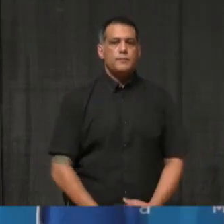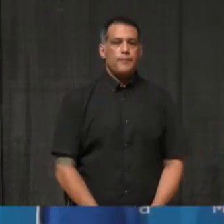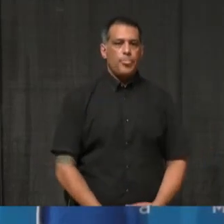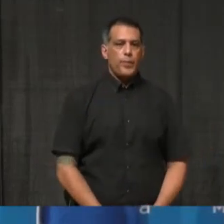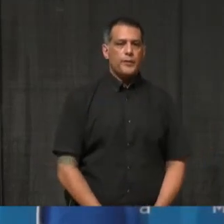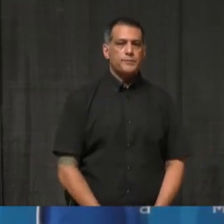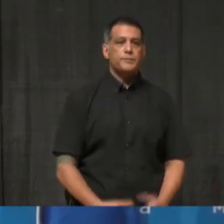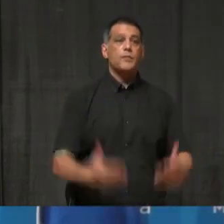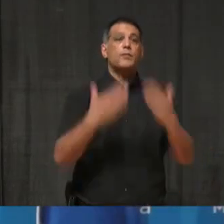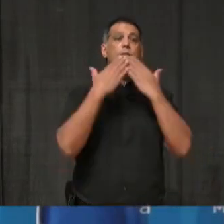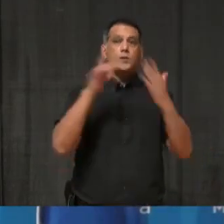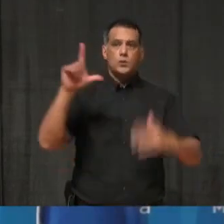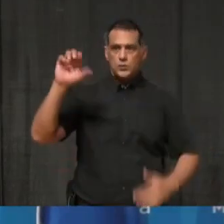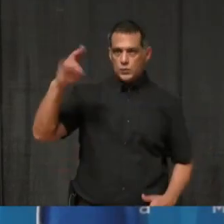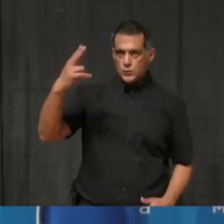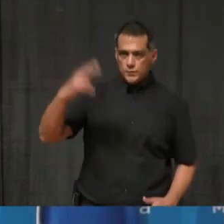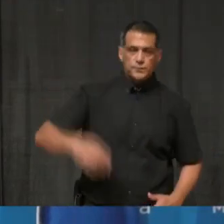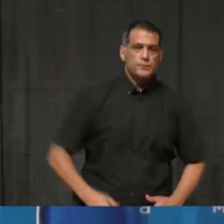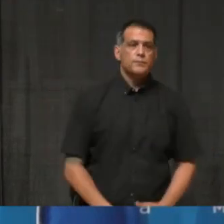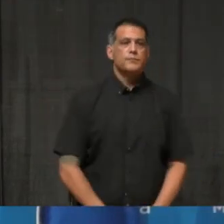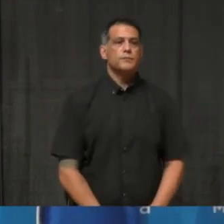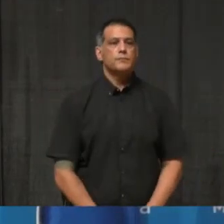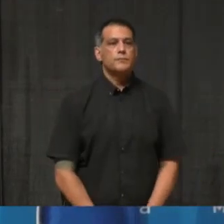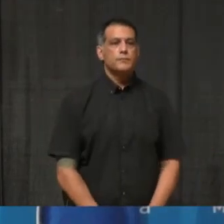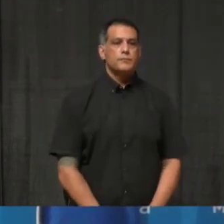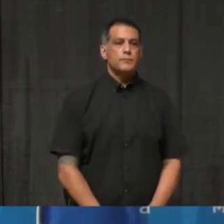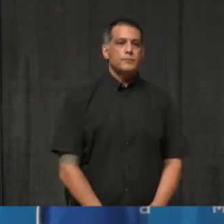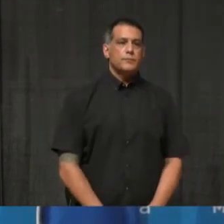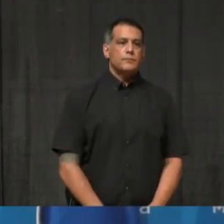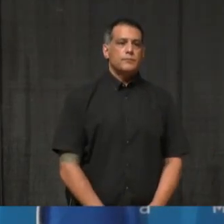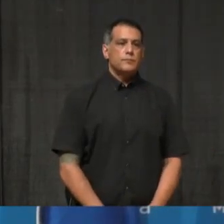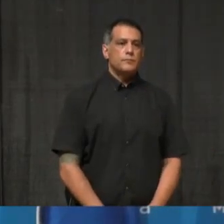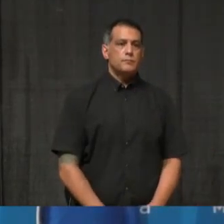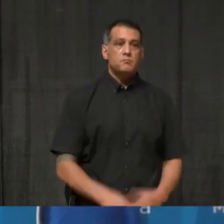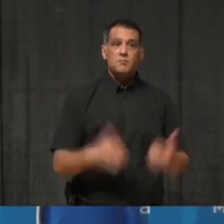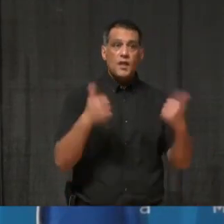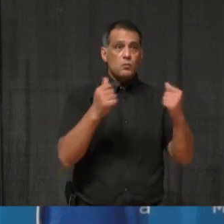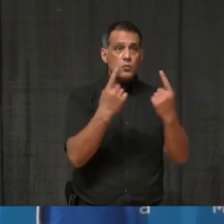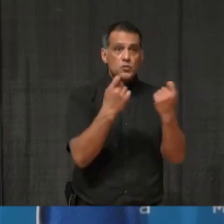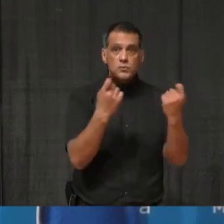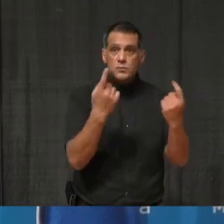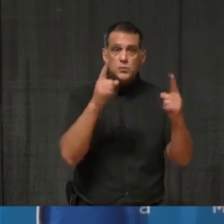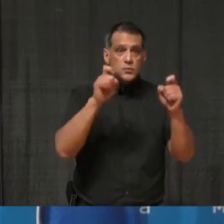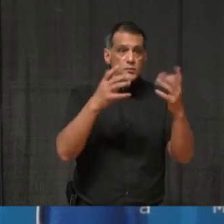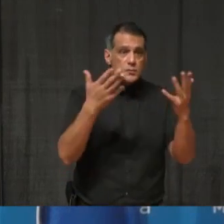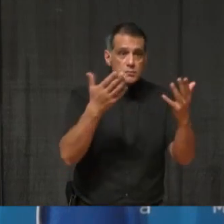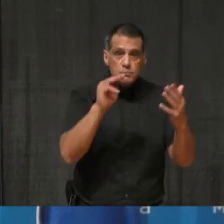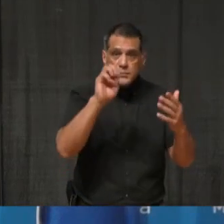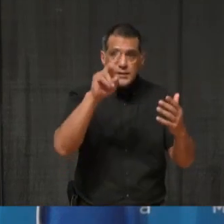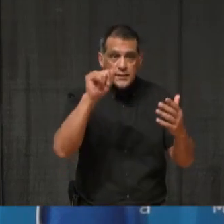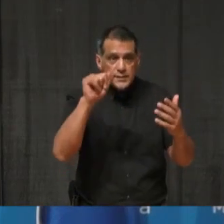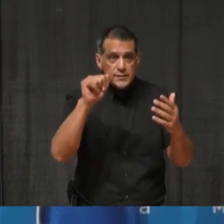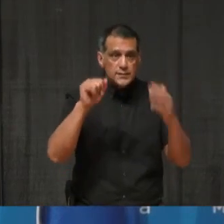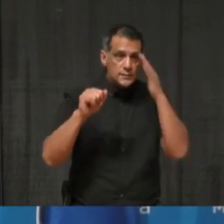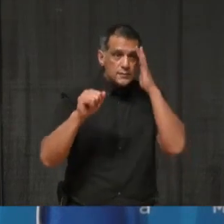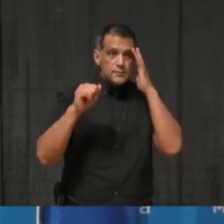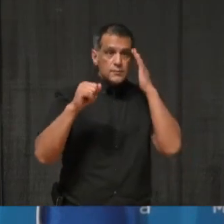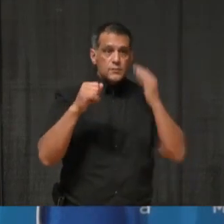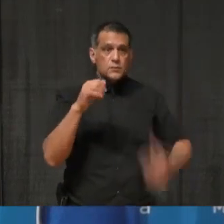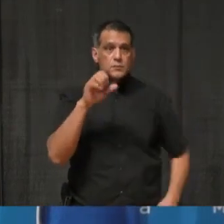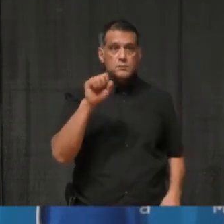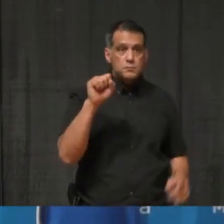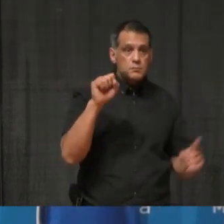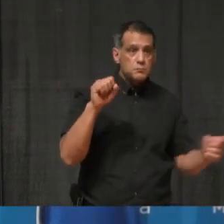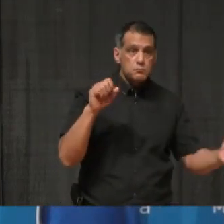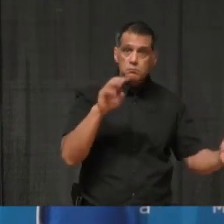Thank you, Dr. Lowe. And now we're both prepared to take questions from the media. of course, Sam Rogers, our Director of Enforcement, is here as well.